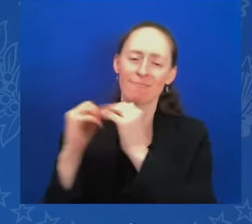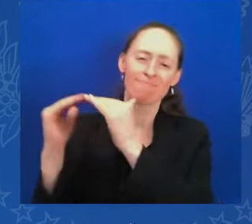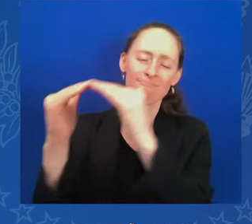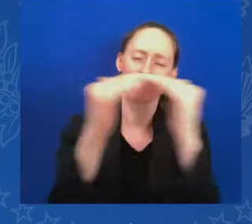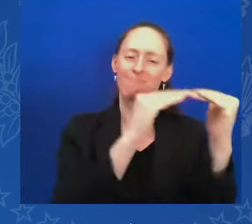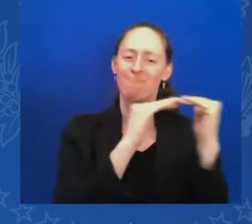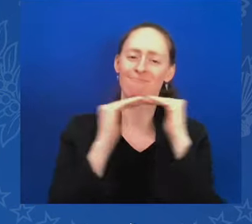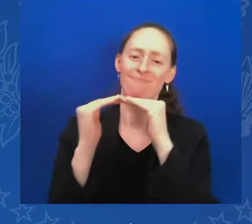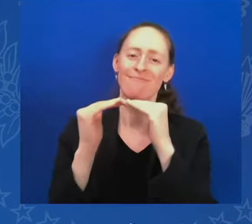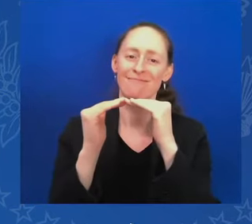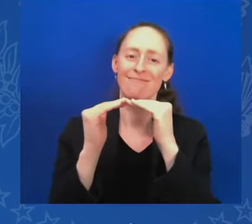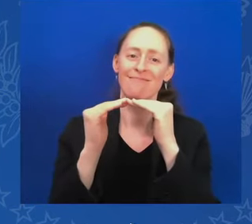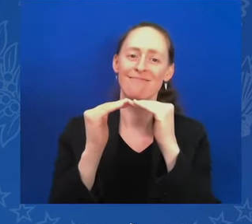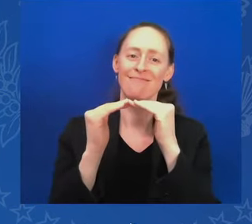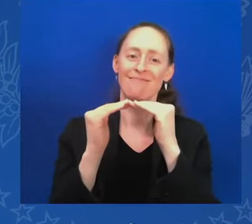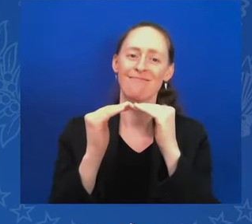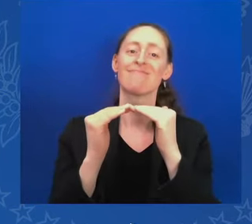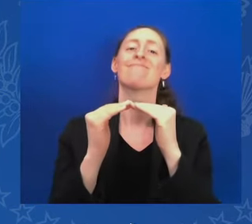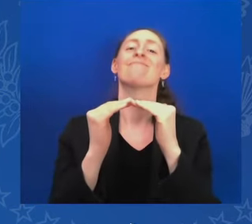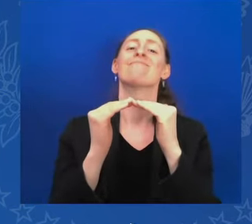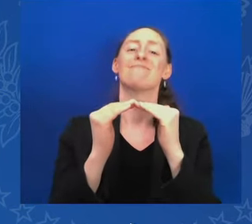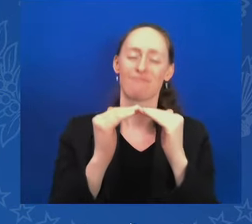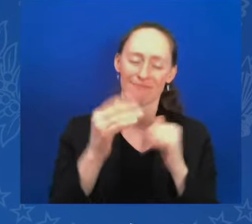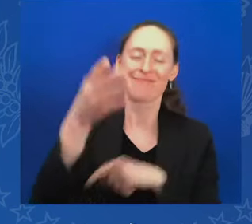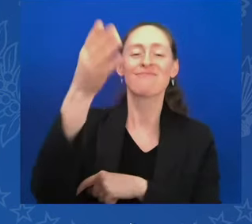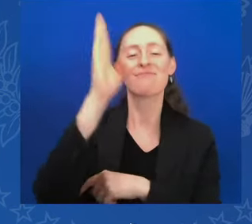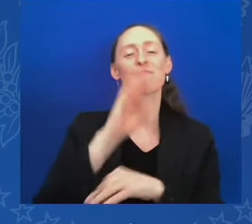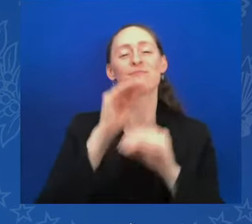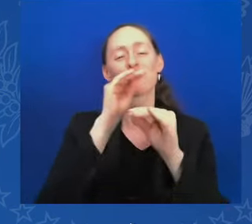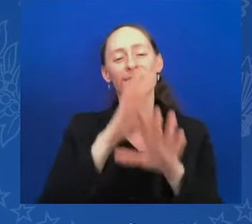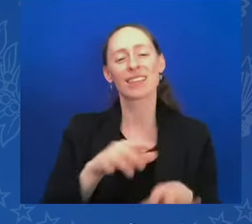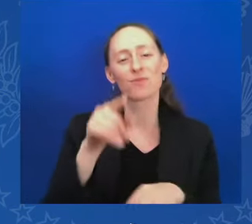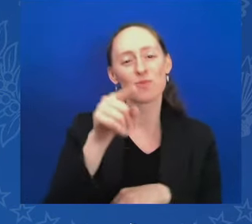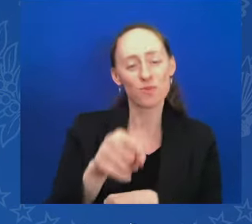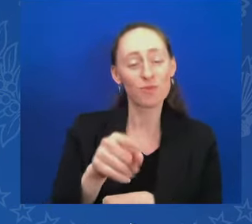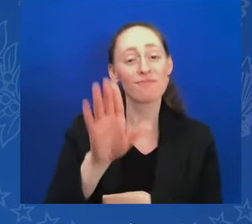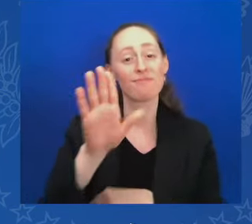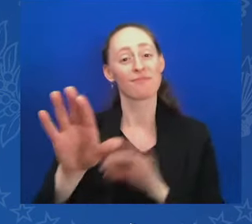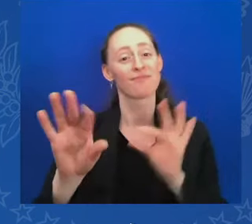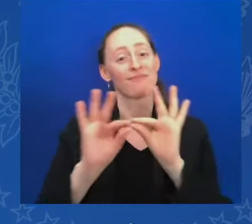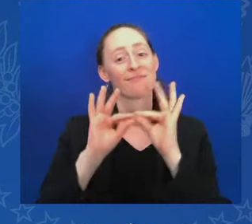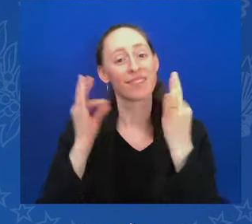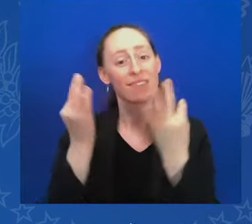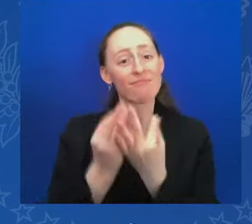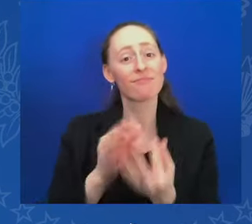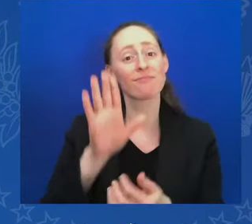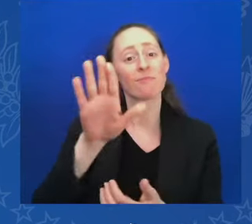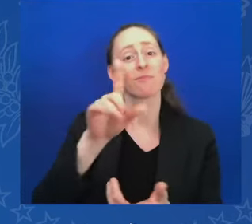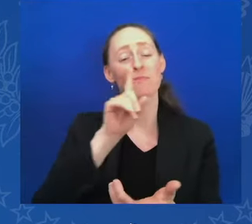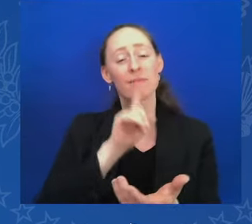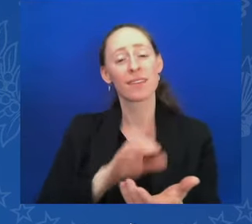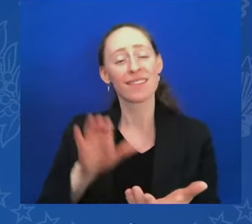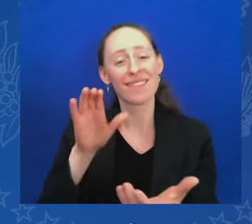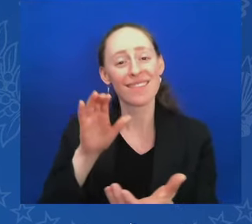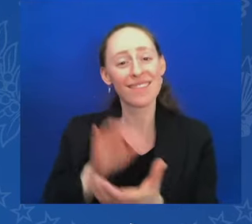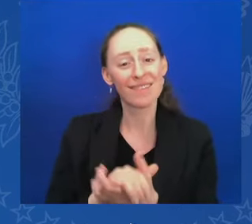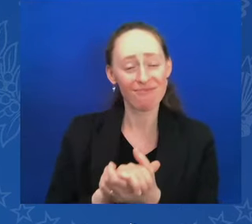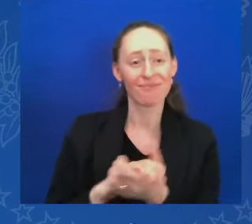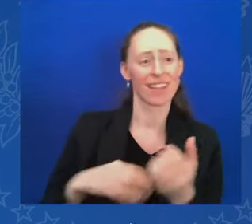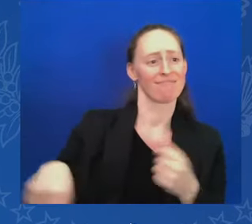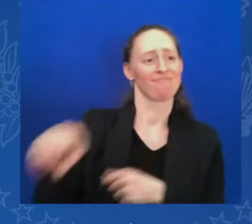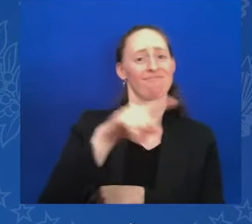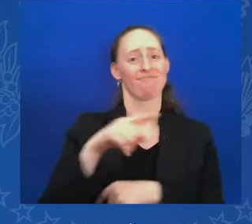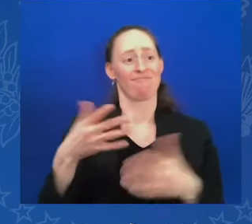our nation's armed forces will health, long life, his abiding grace, and his